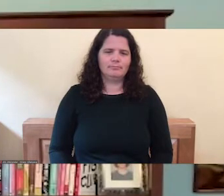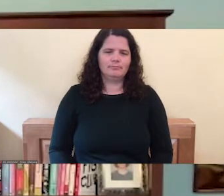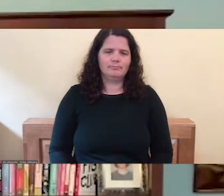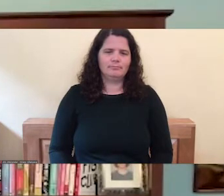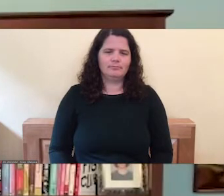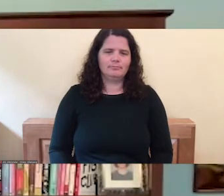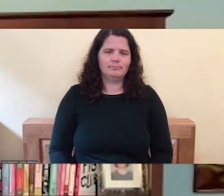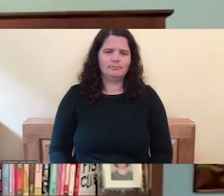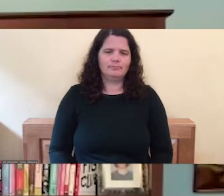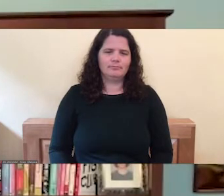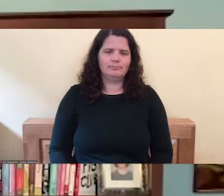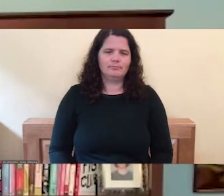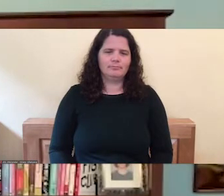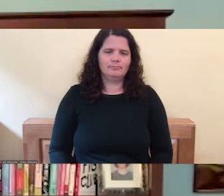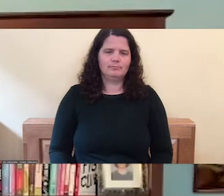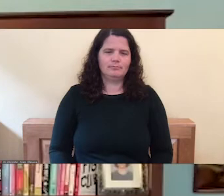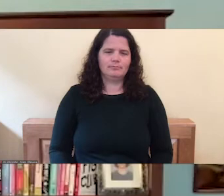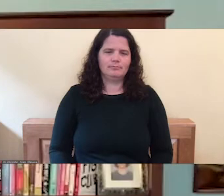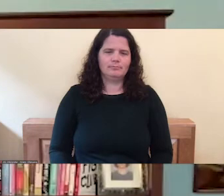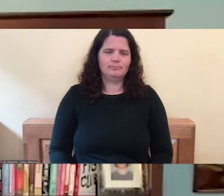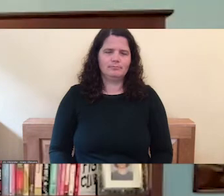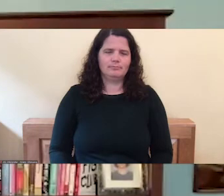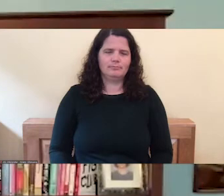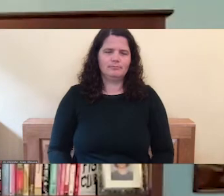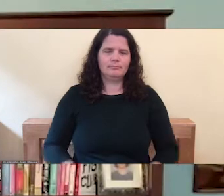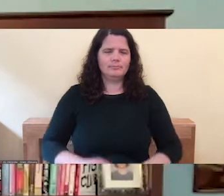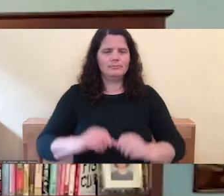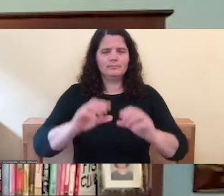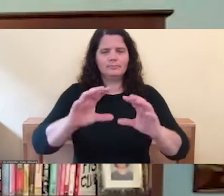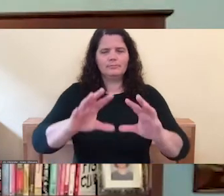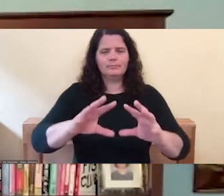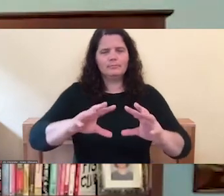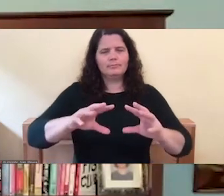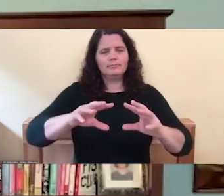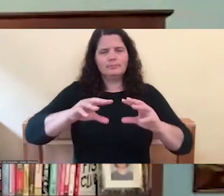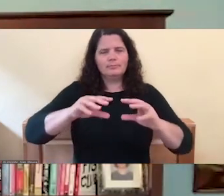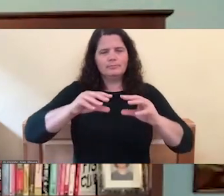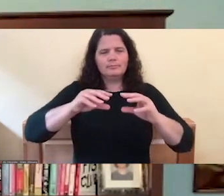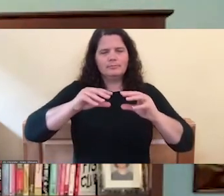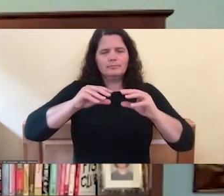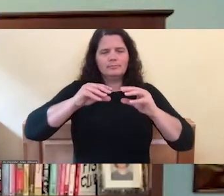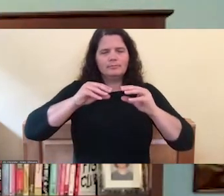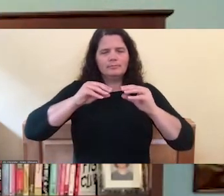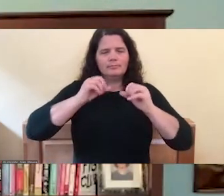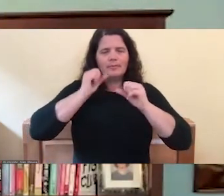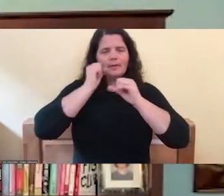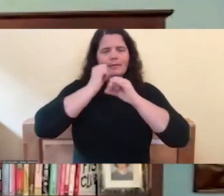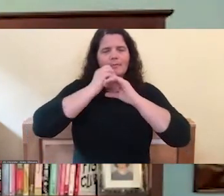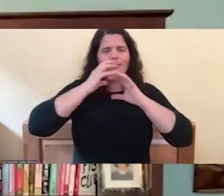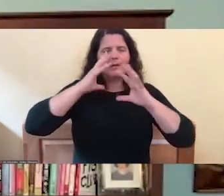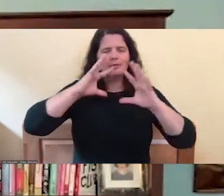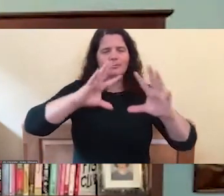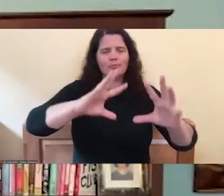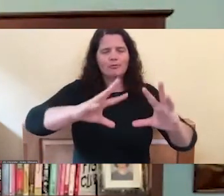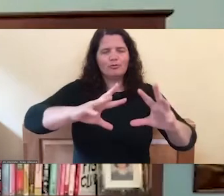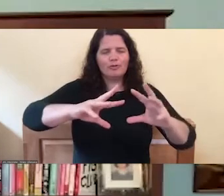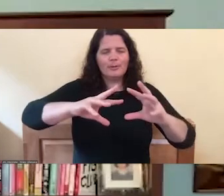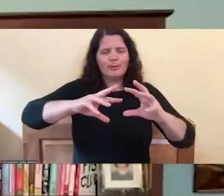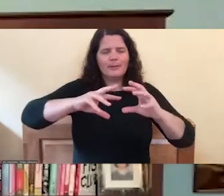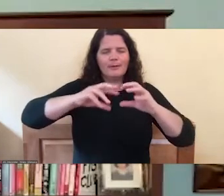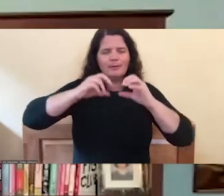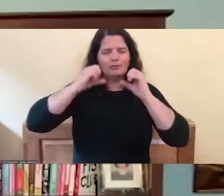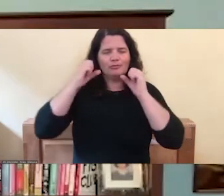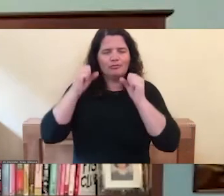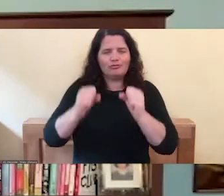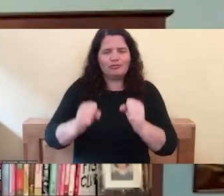And as you breathe in, imagine that you're breathing in this fierce, young energy.